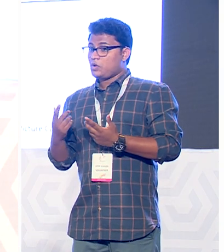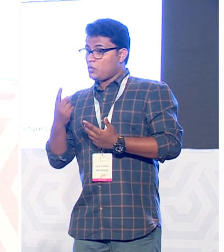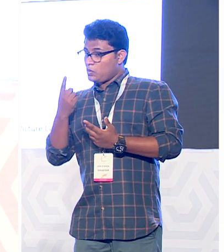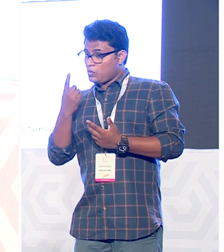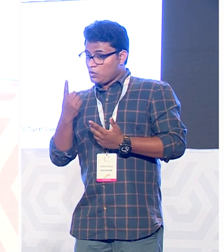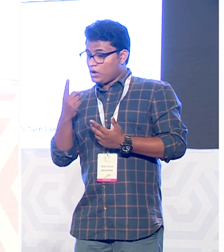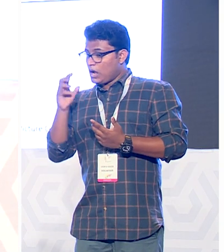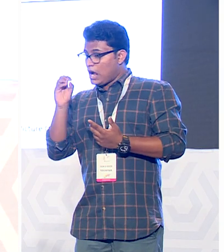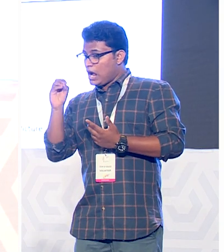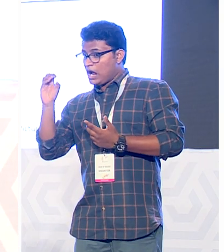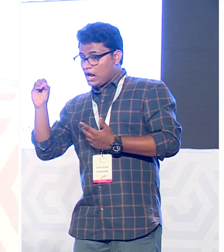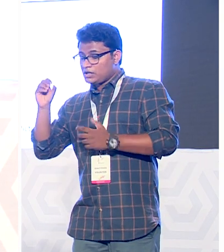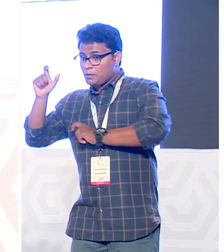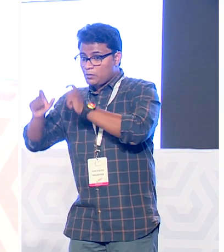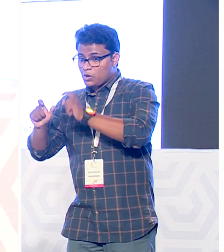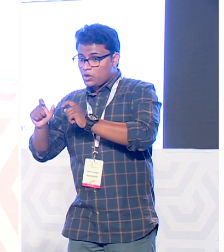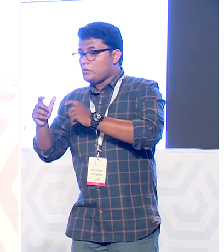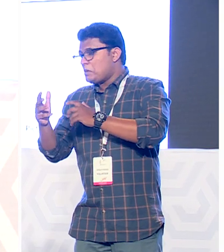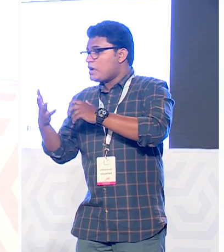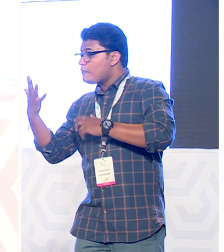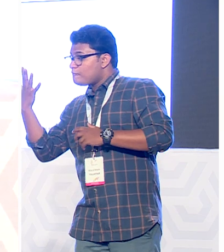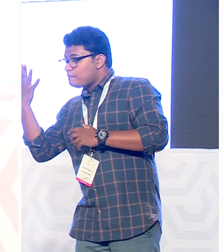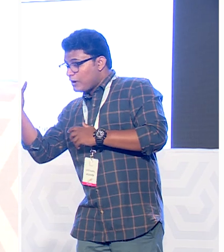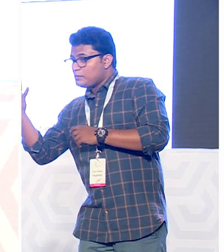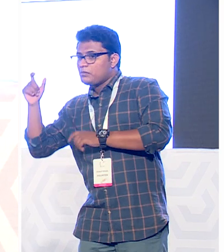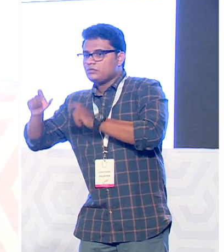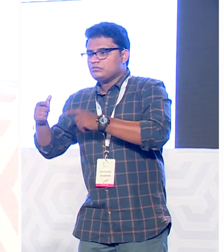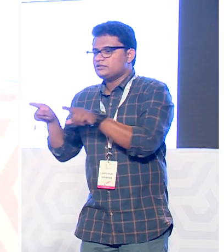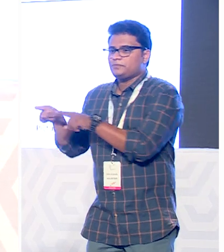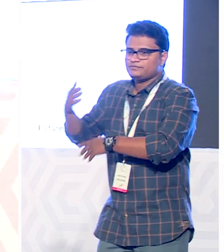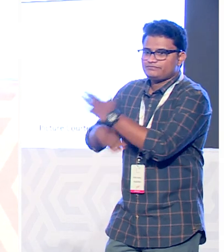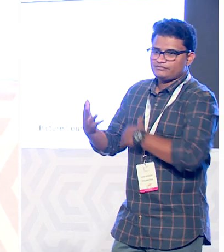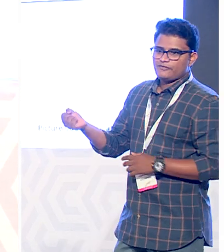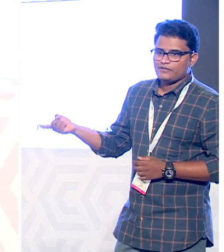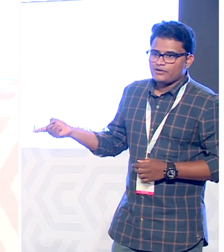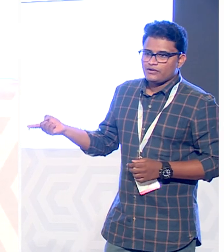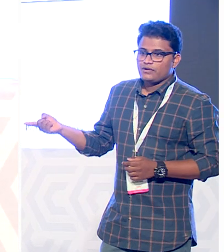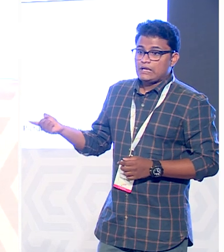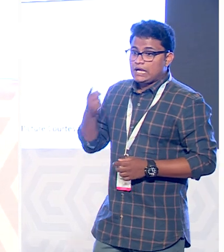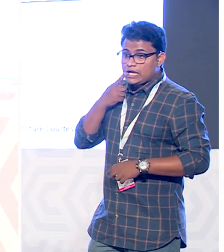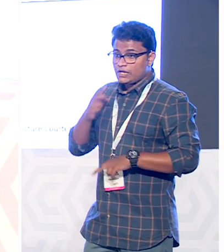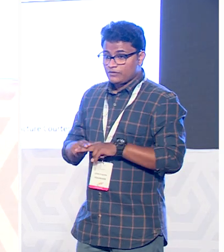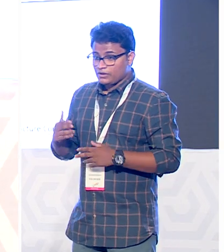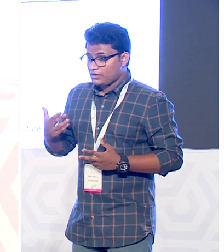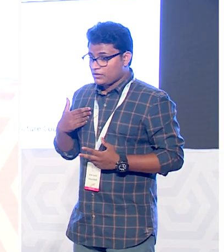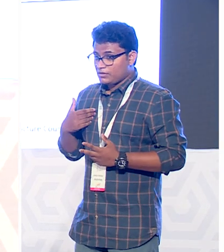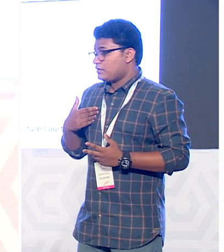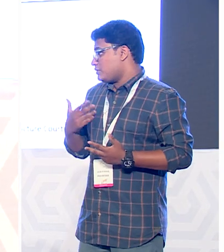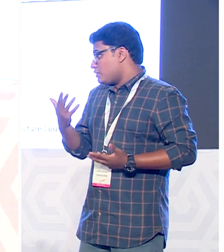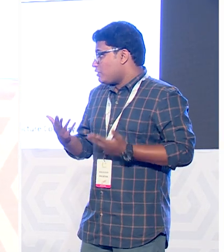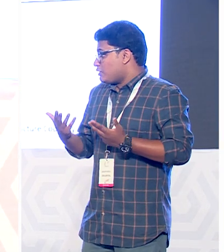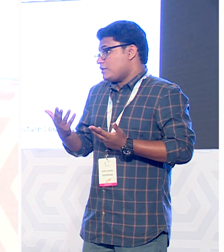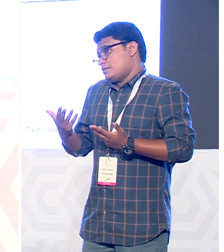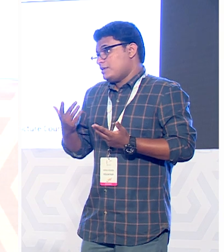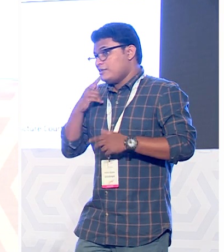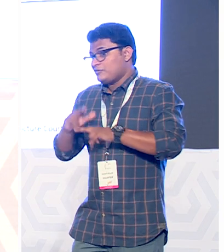supposed to be the occurrence of this disorder if you had bought the lottery probably there'd